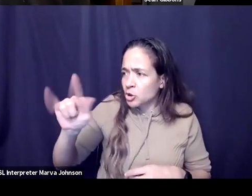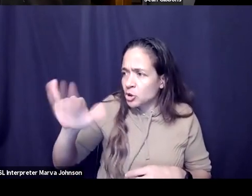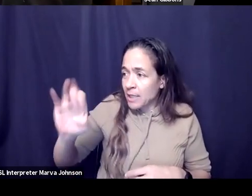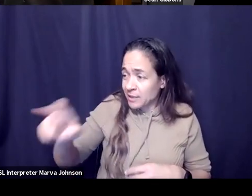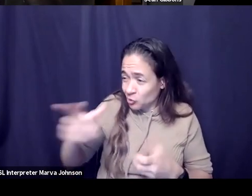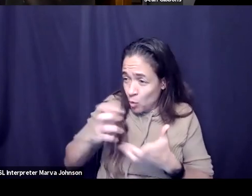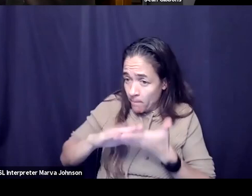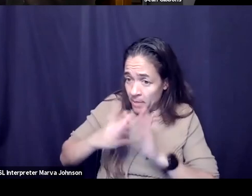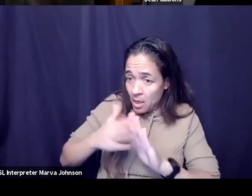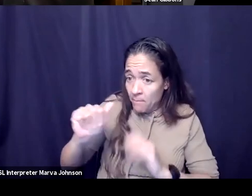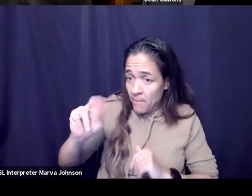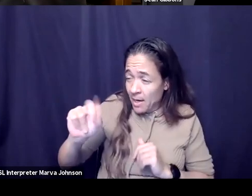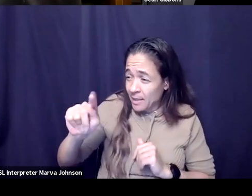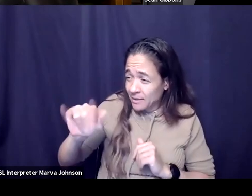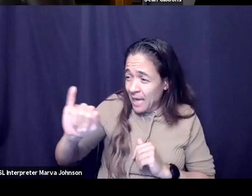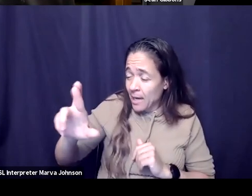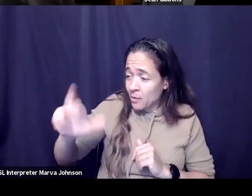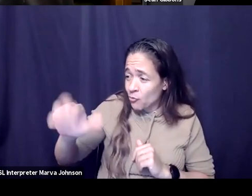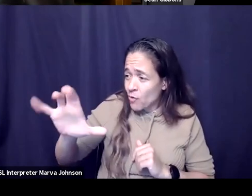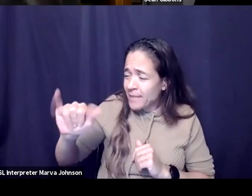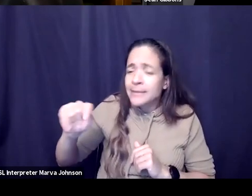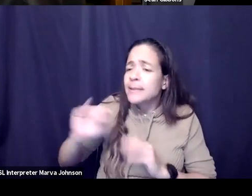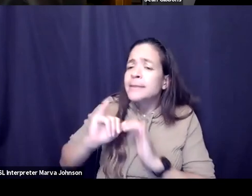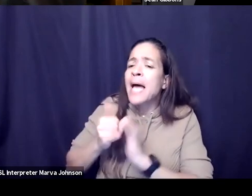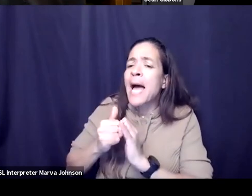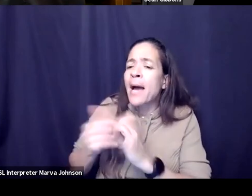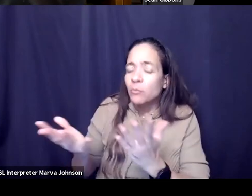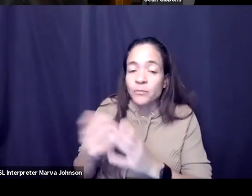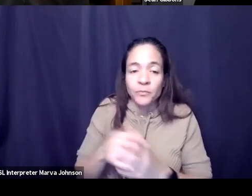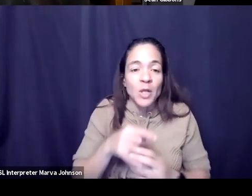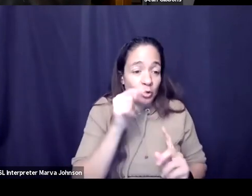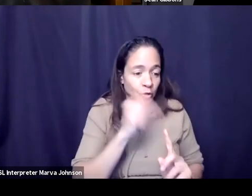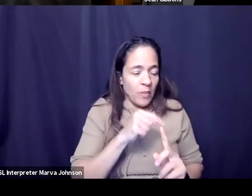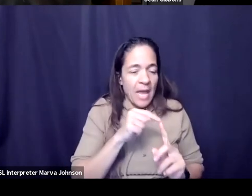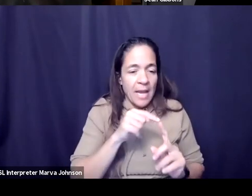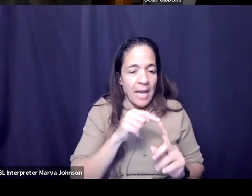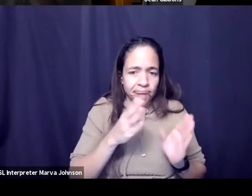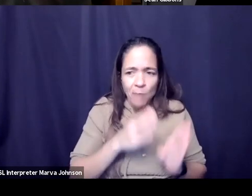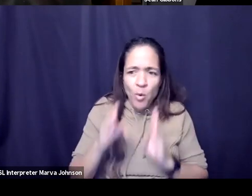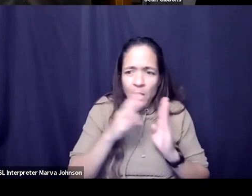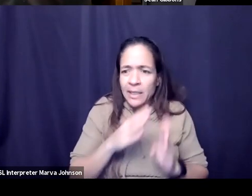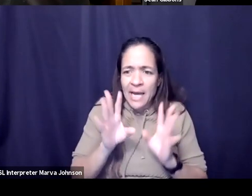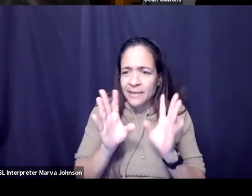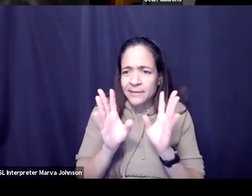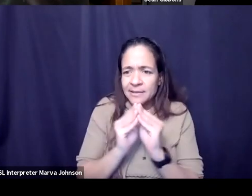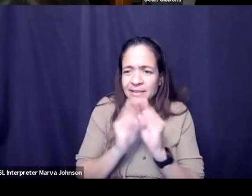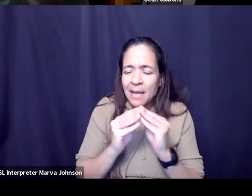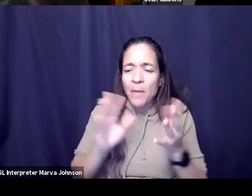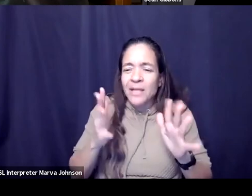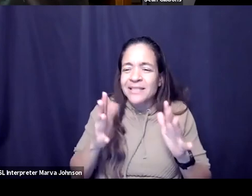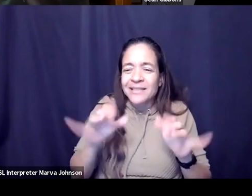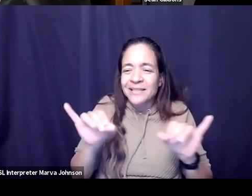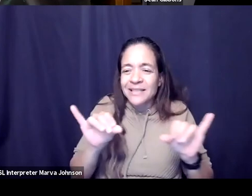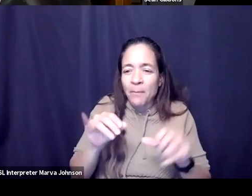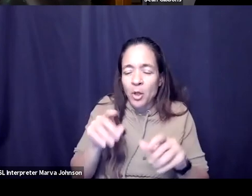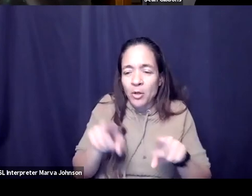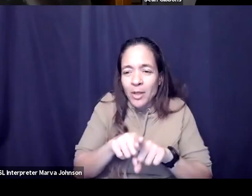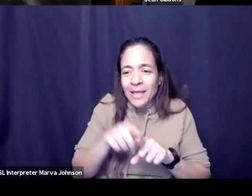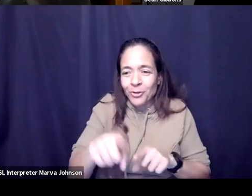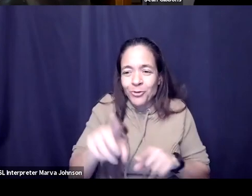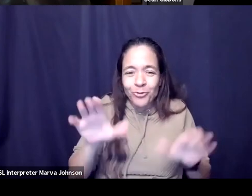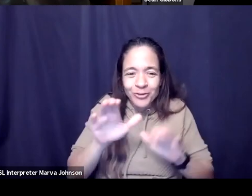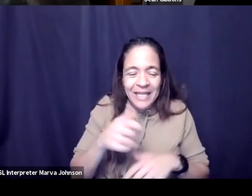you know they they organized their first virtual summit something kind of similar to what you've done that had like 3 000 people